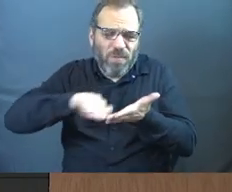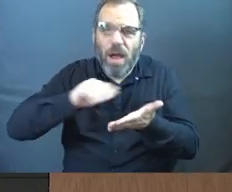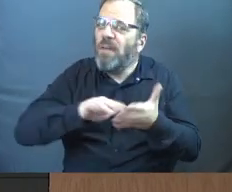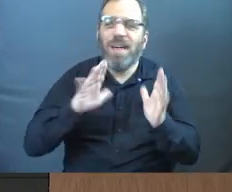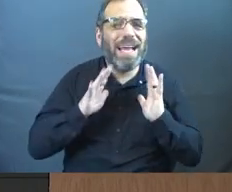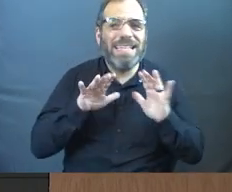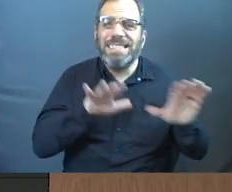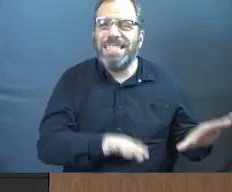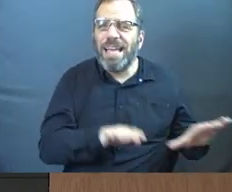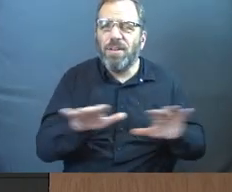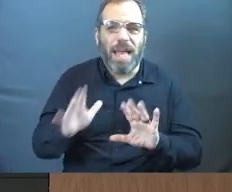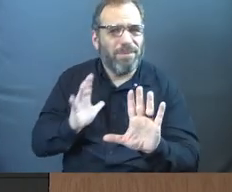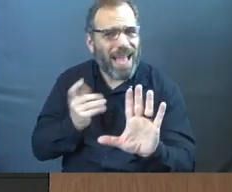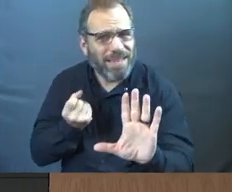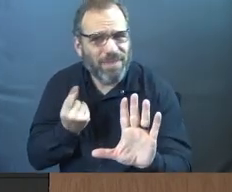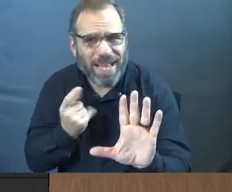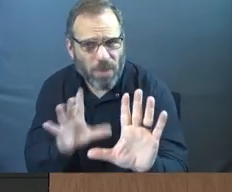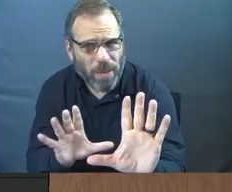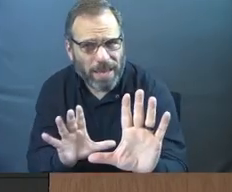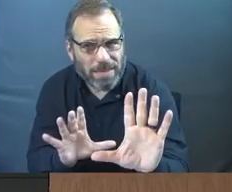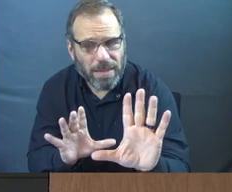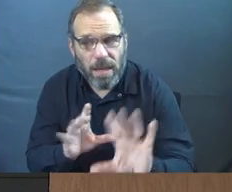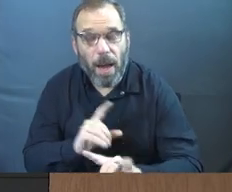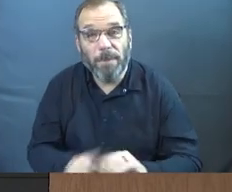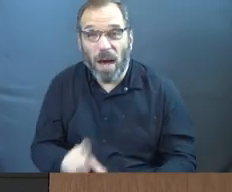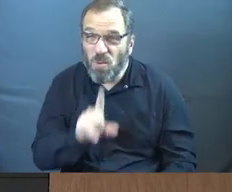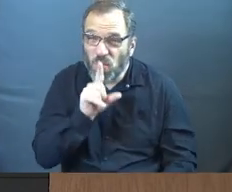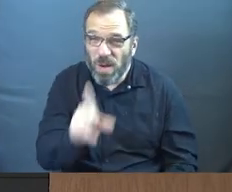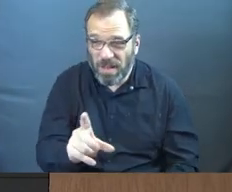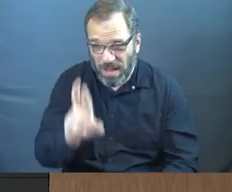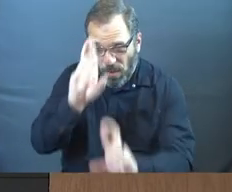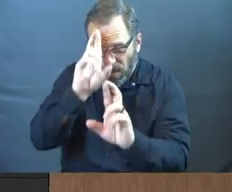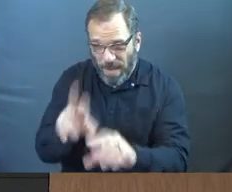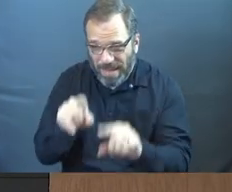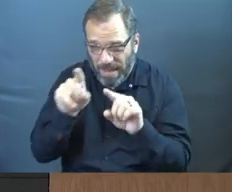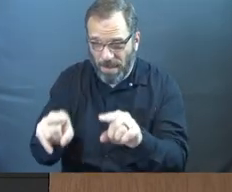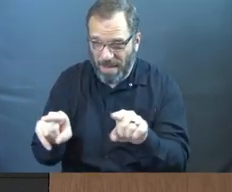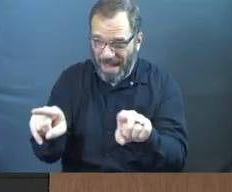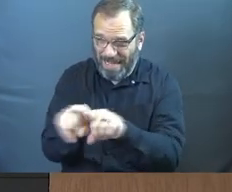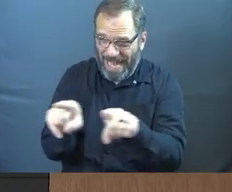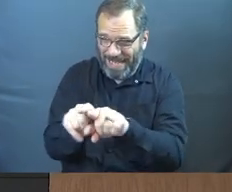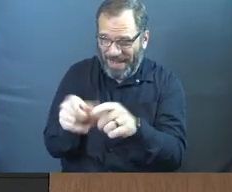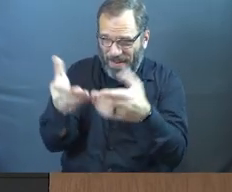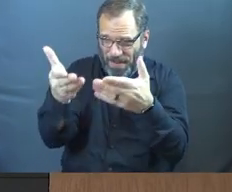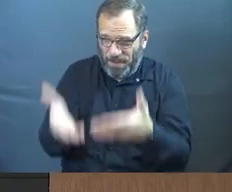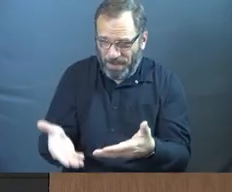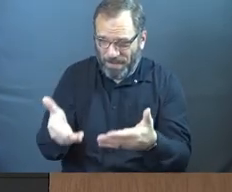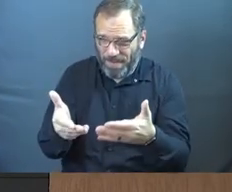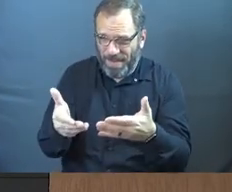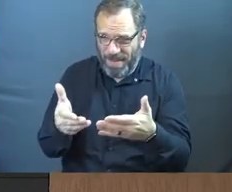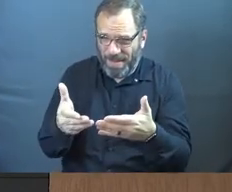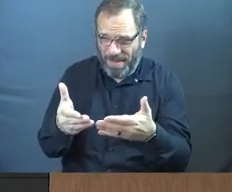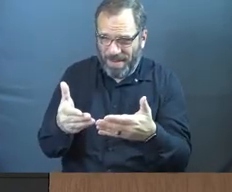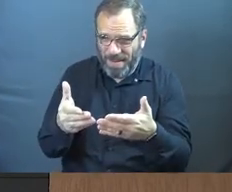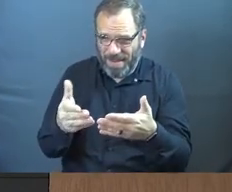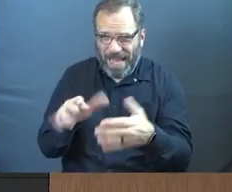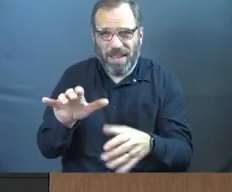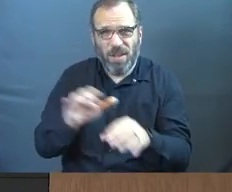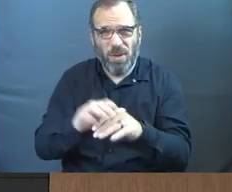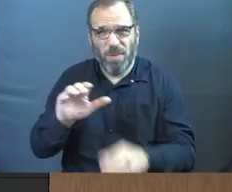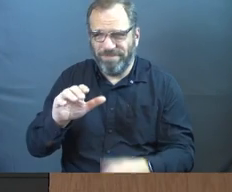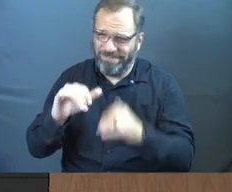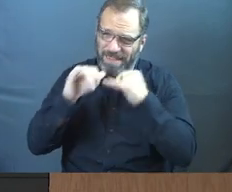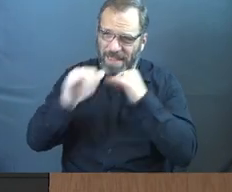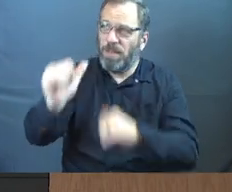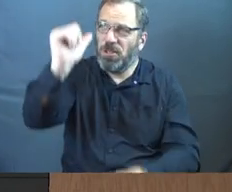take your time for sure. But are you treating them like they are part of the Imago Dei while you